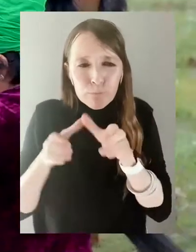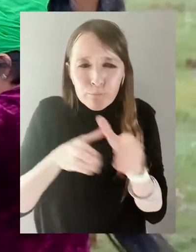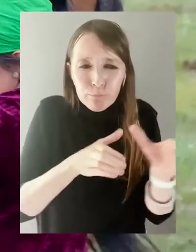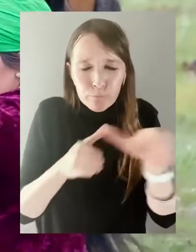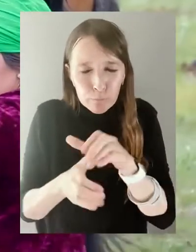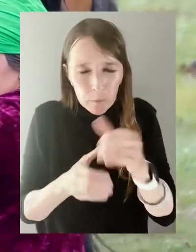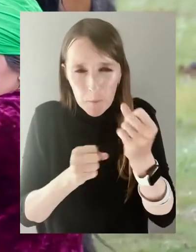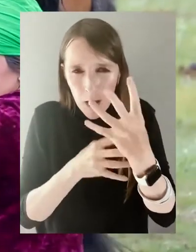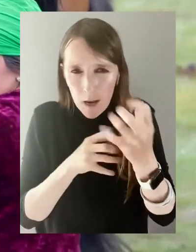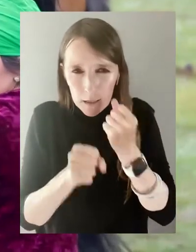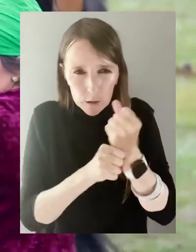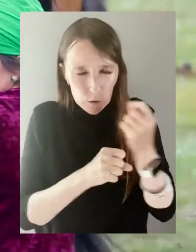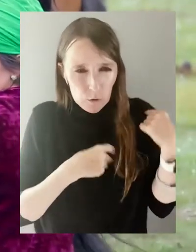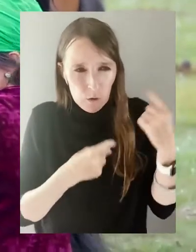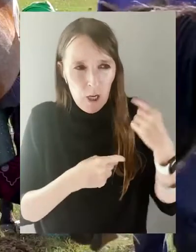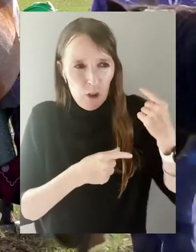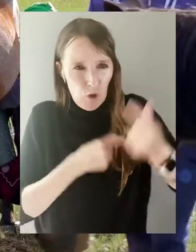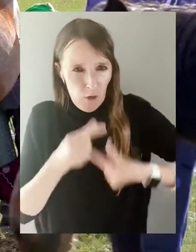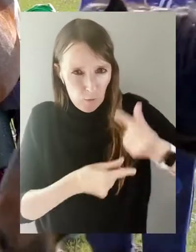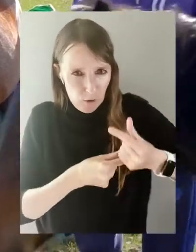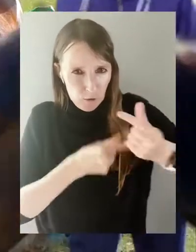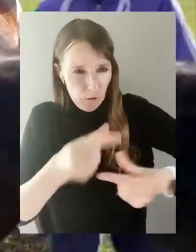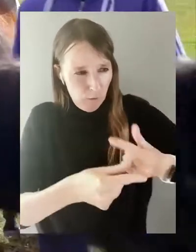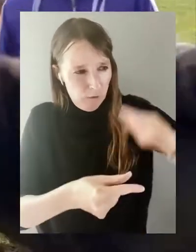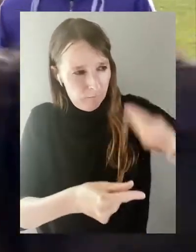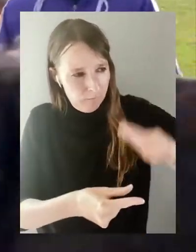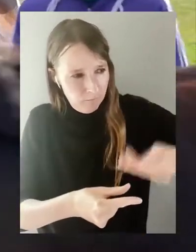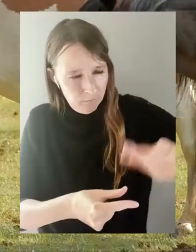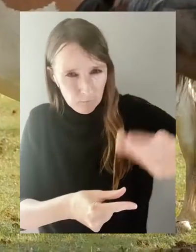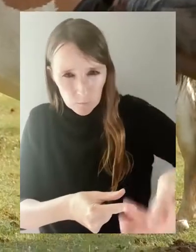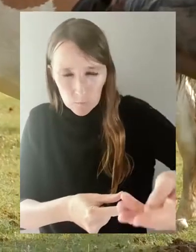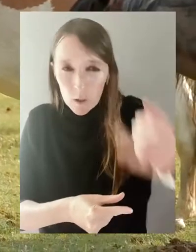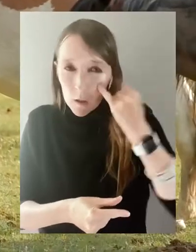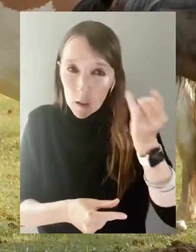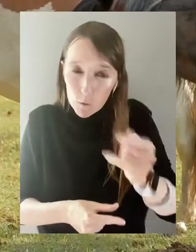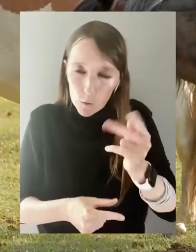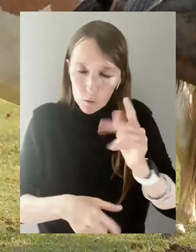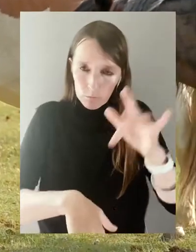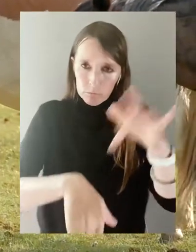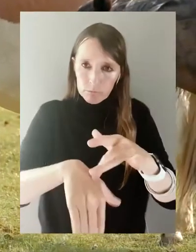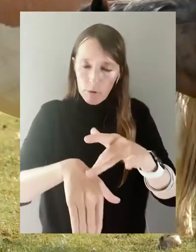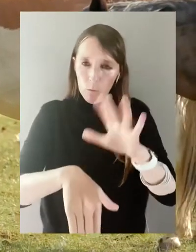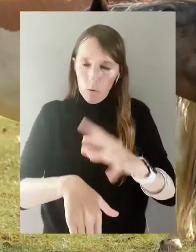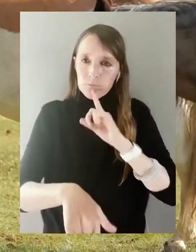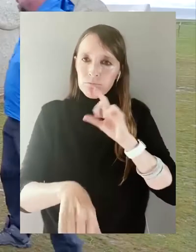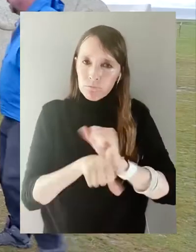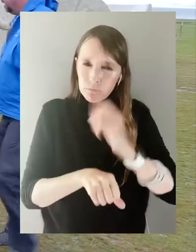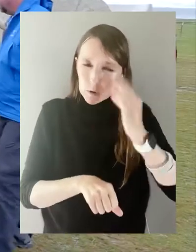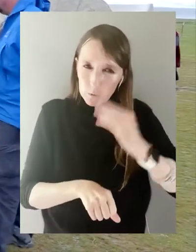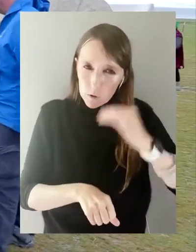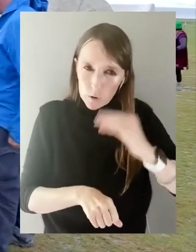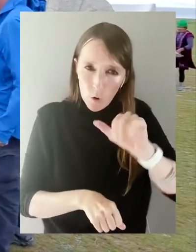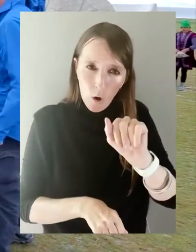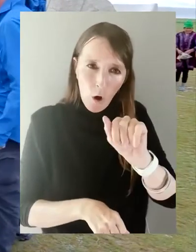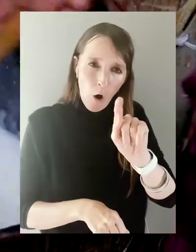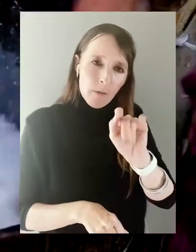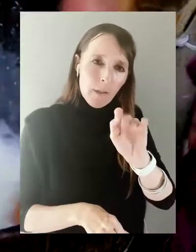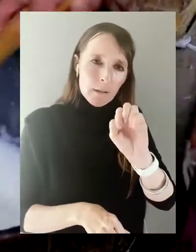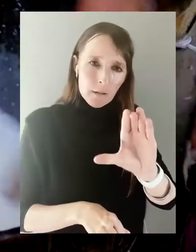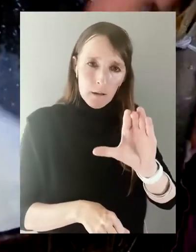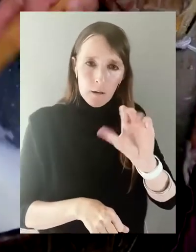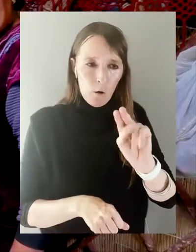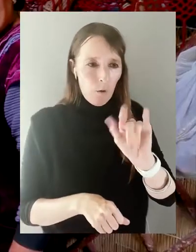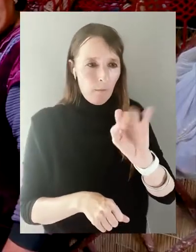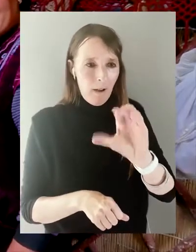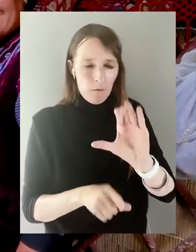like nomads for ages and carefully kept their traditions from generation to generation. Traveling in Kyrgyzstan will